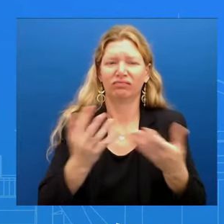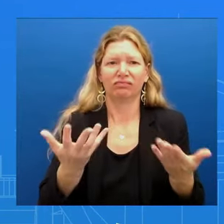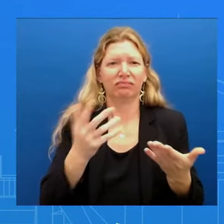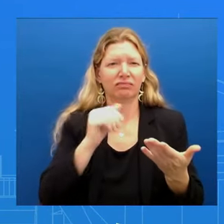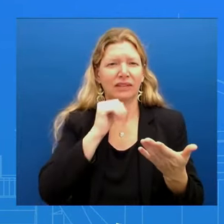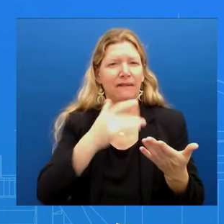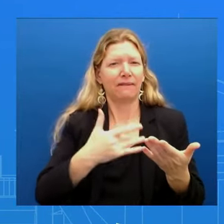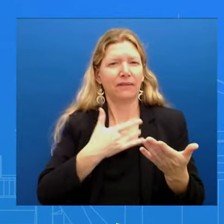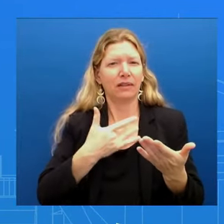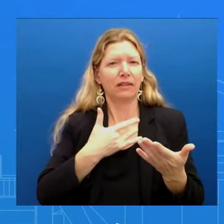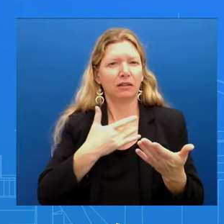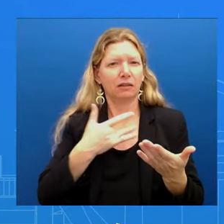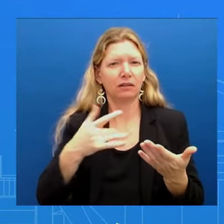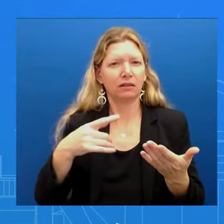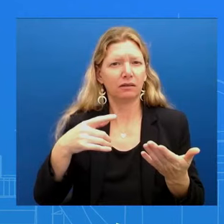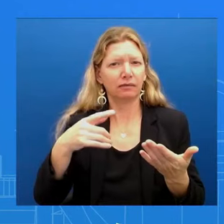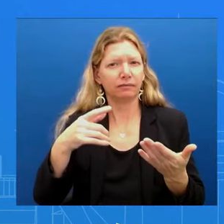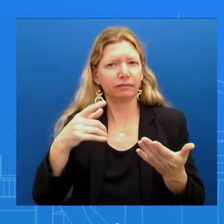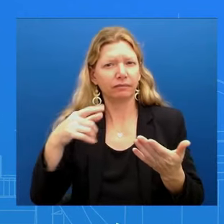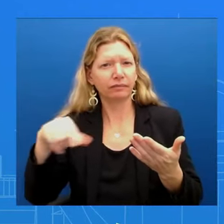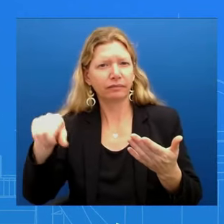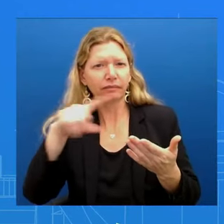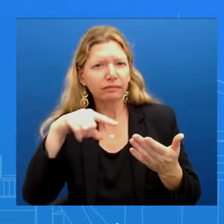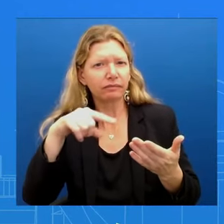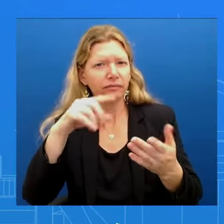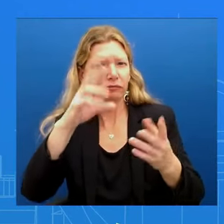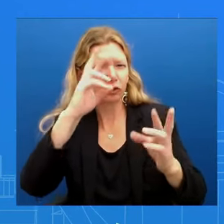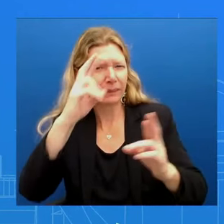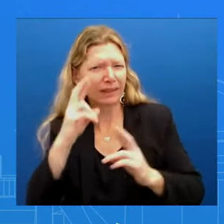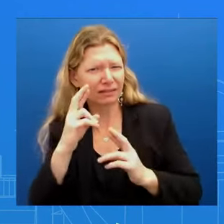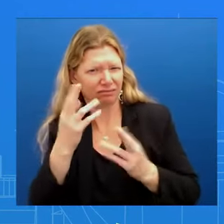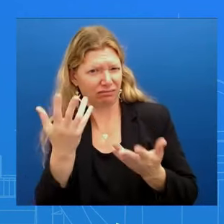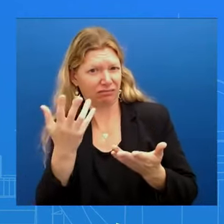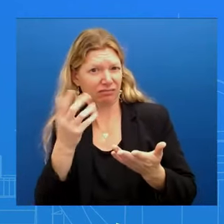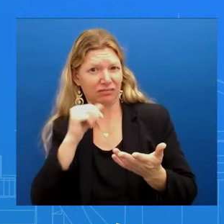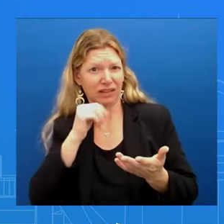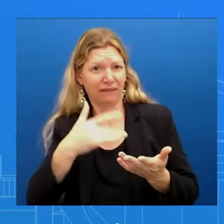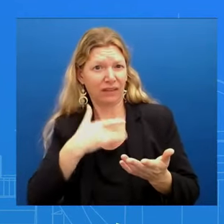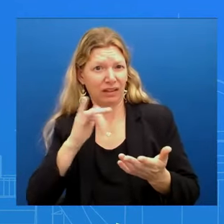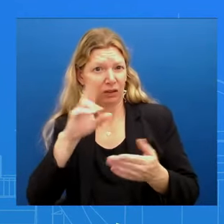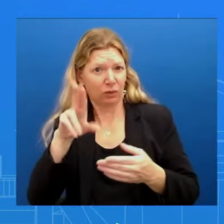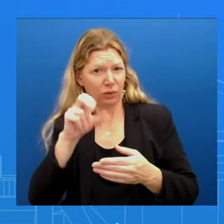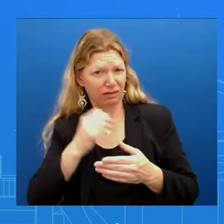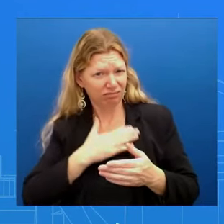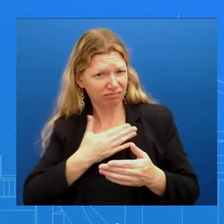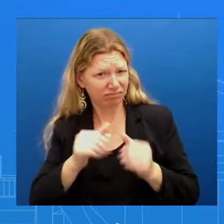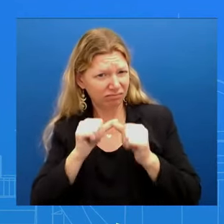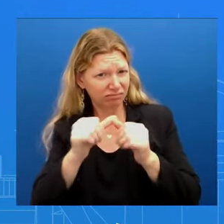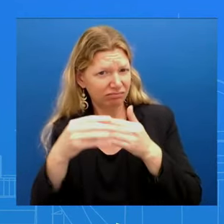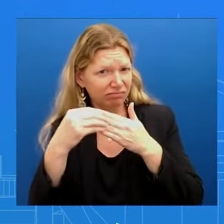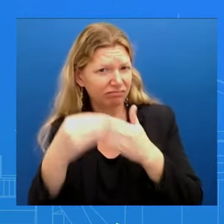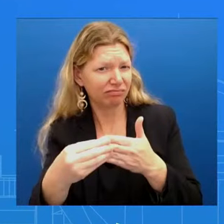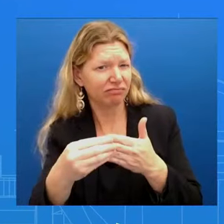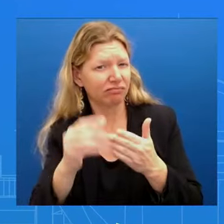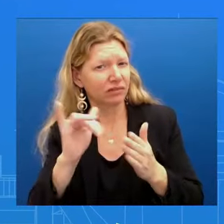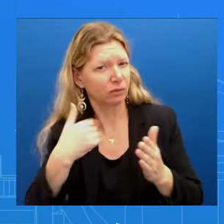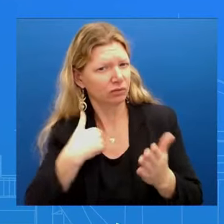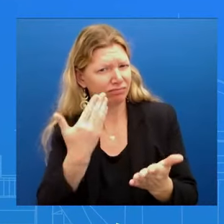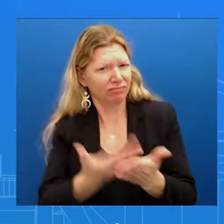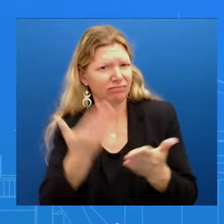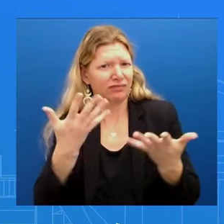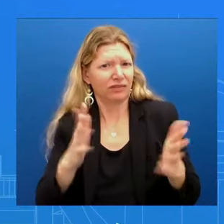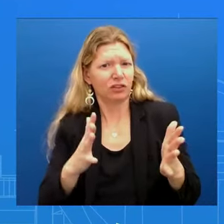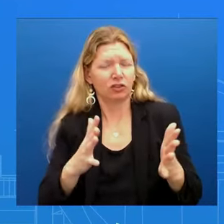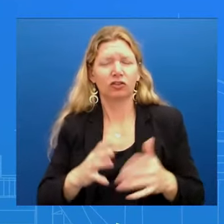on the world stage And we've proven that we are And on Rafah, does the, has the President ever threatened to strip military assistance